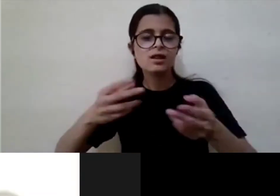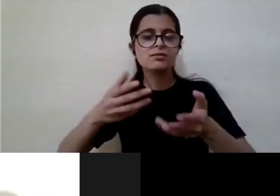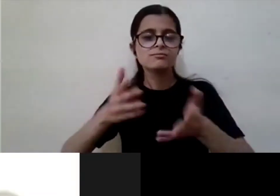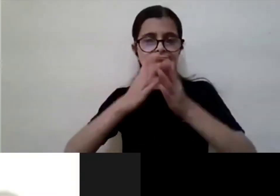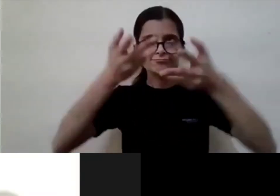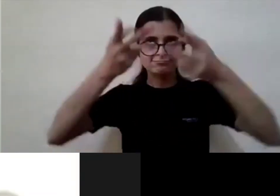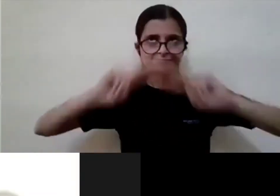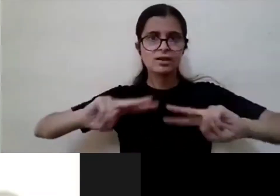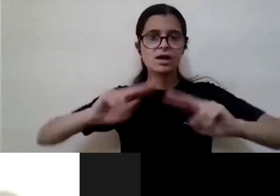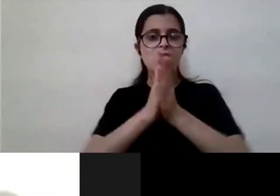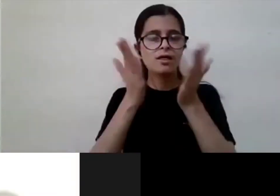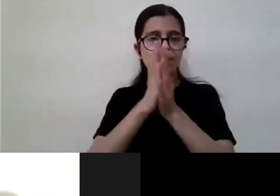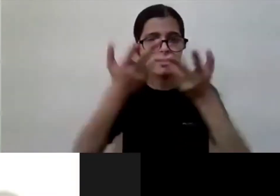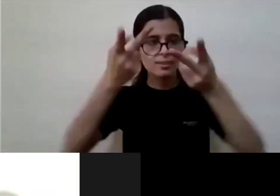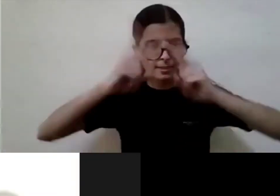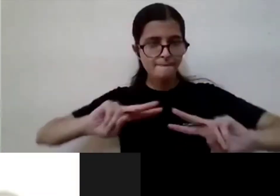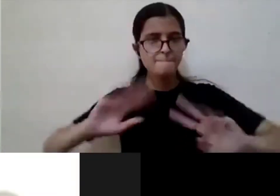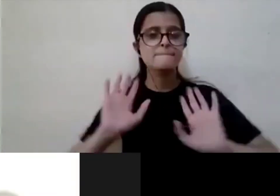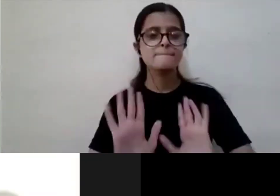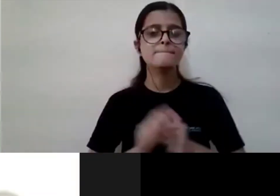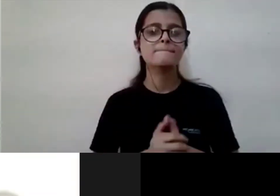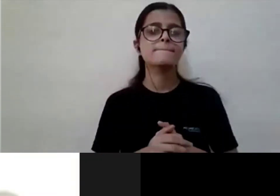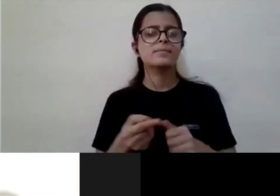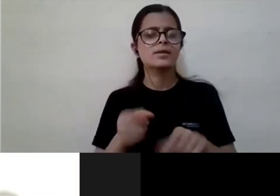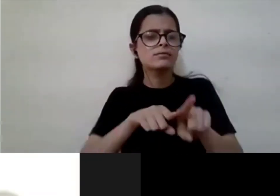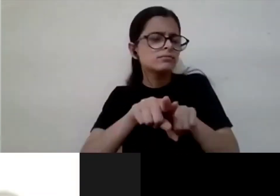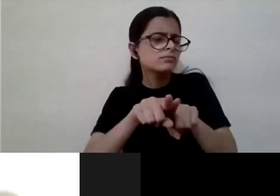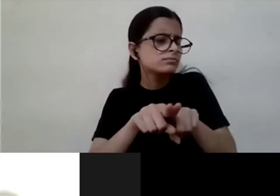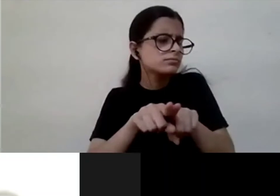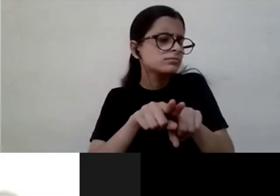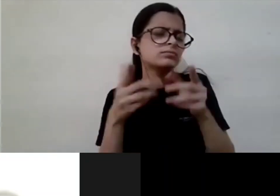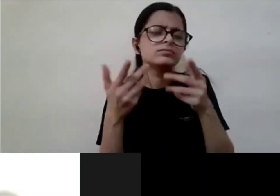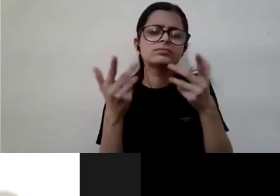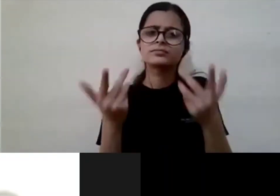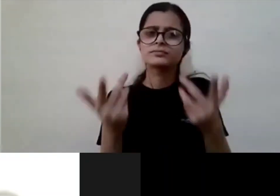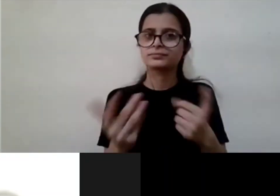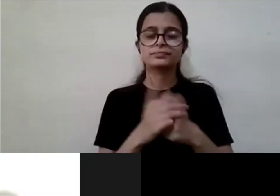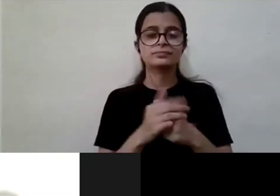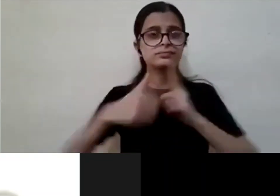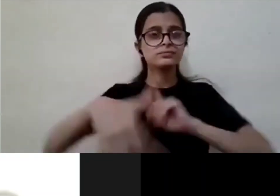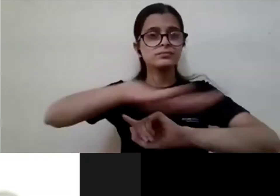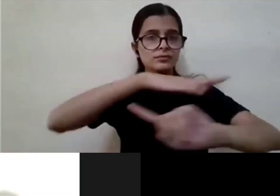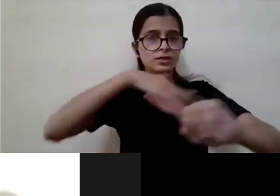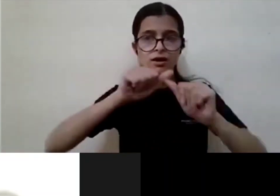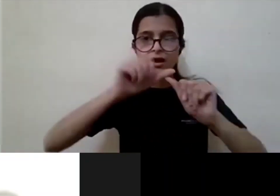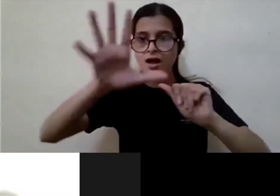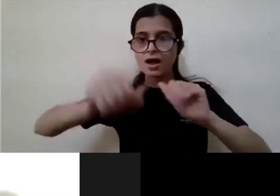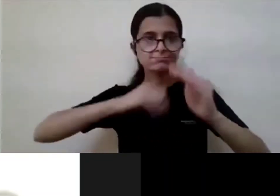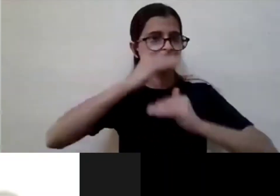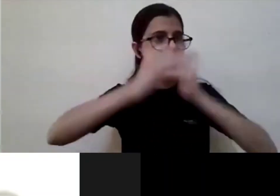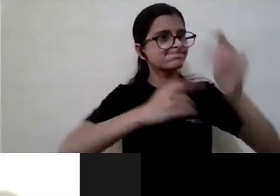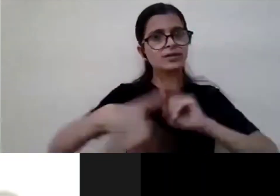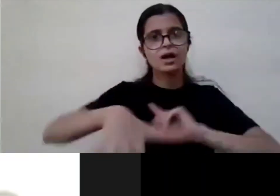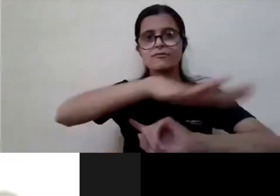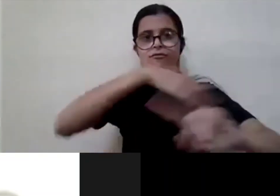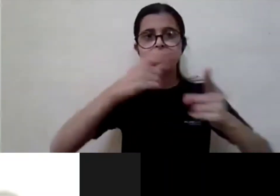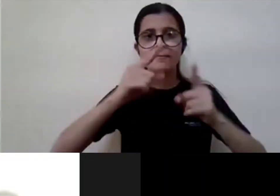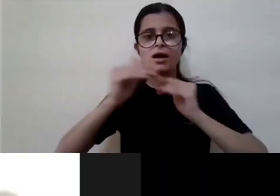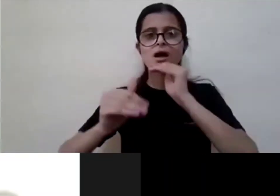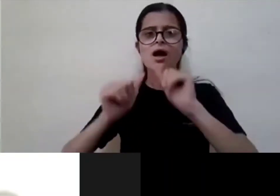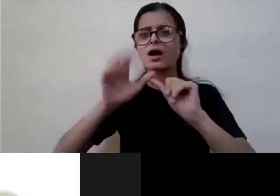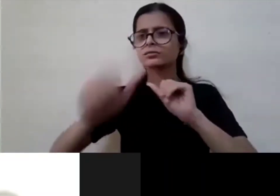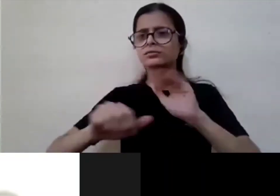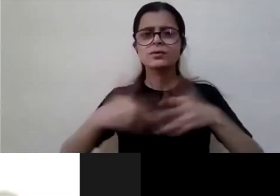so one of the examples of making that that that ecosystem accessible is the kindle books